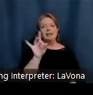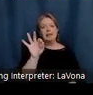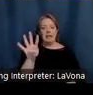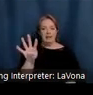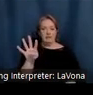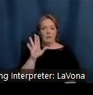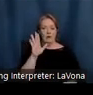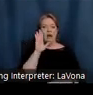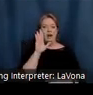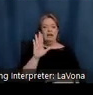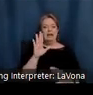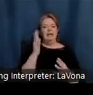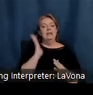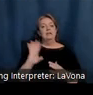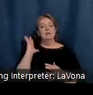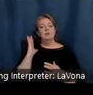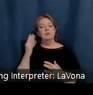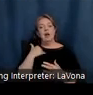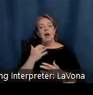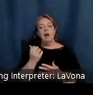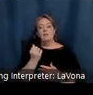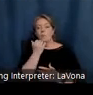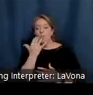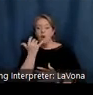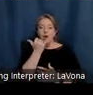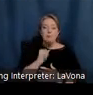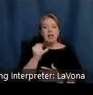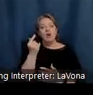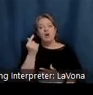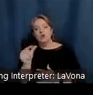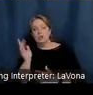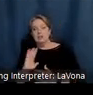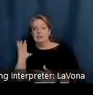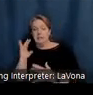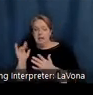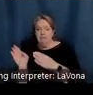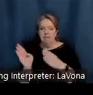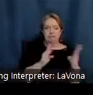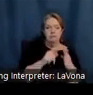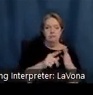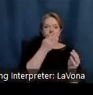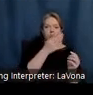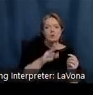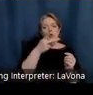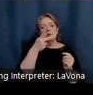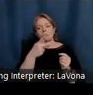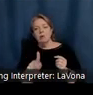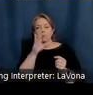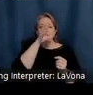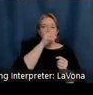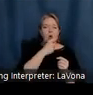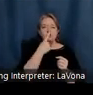wheel from warm yellows and greens to a range of blues, purples, oranges, and reds.